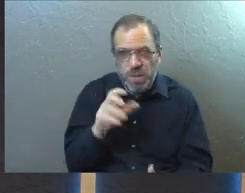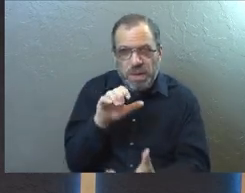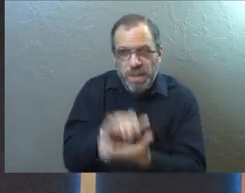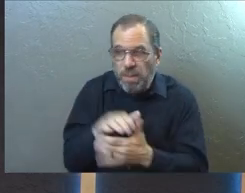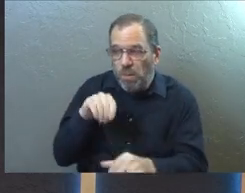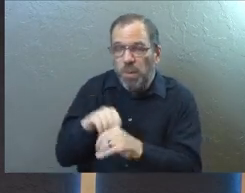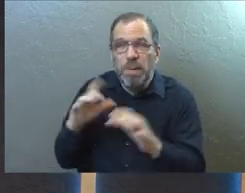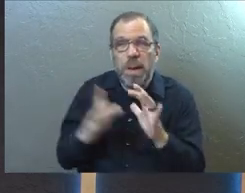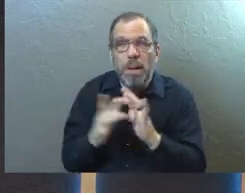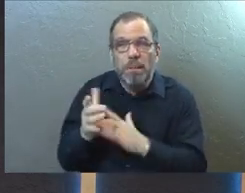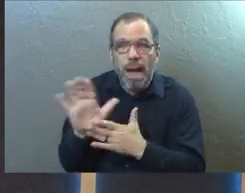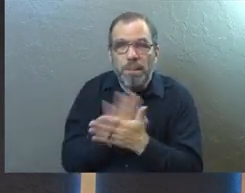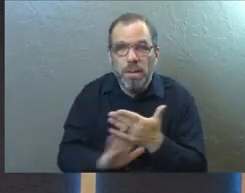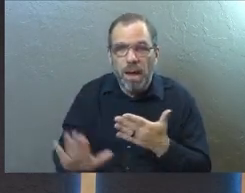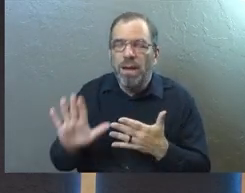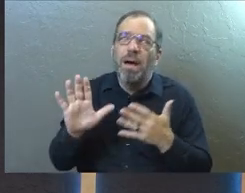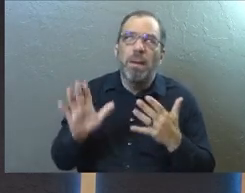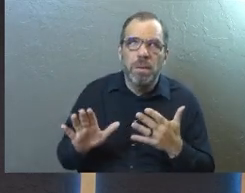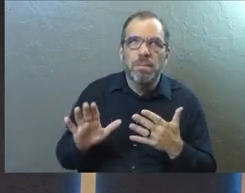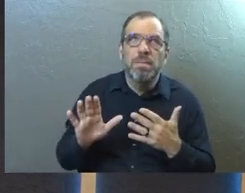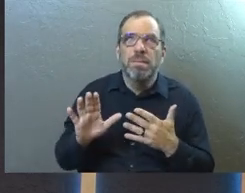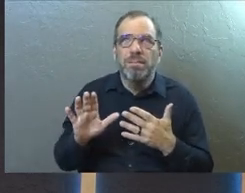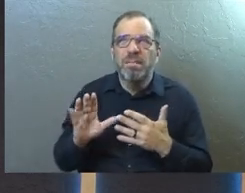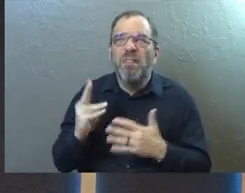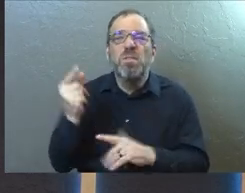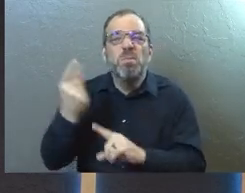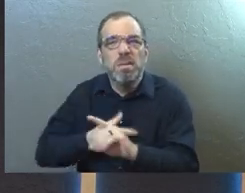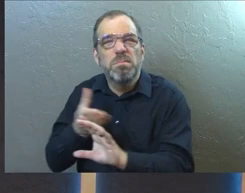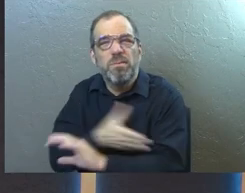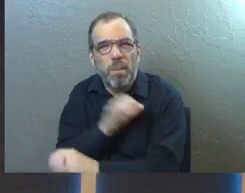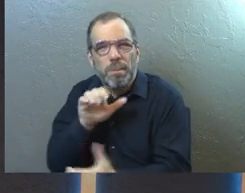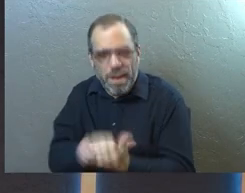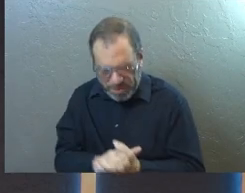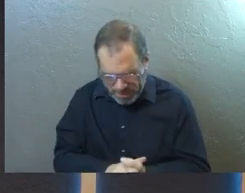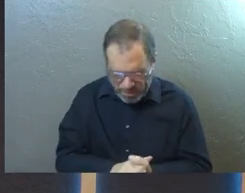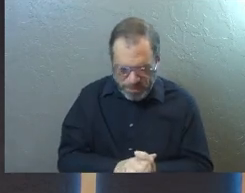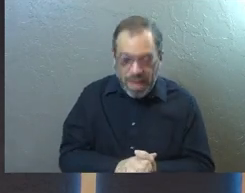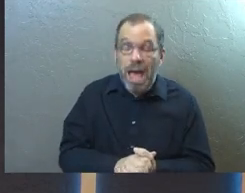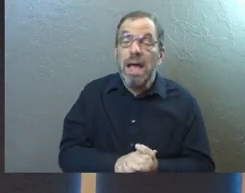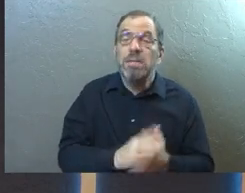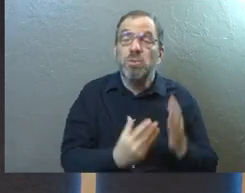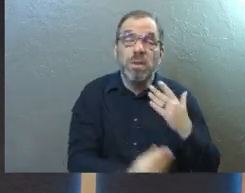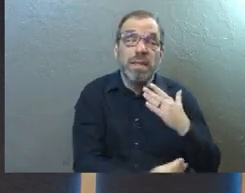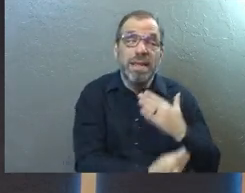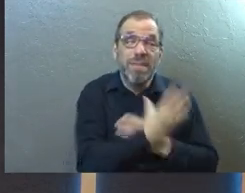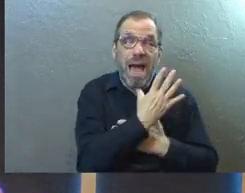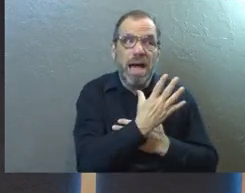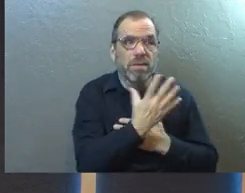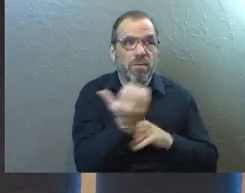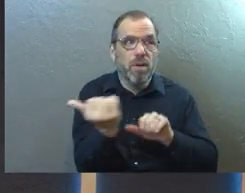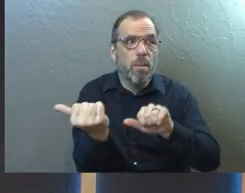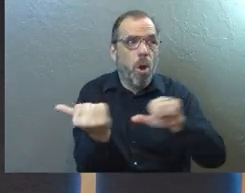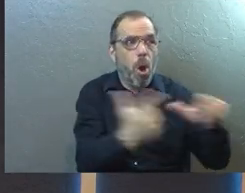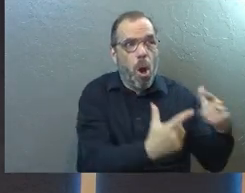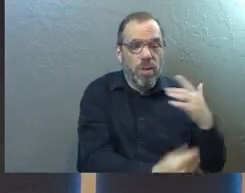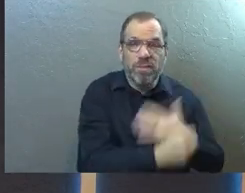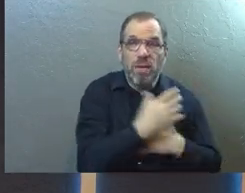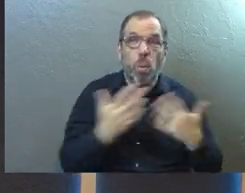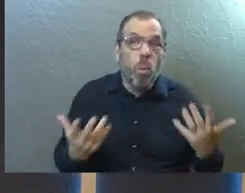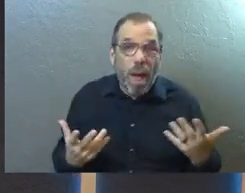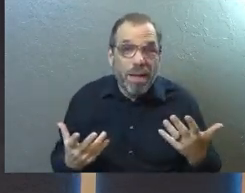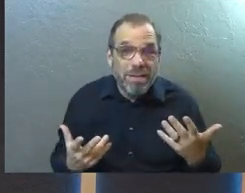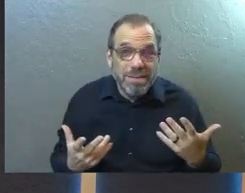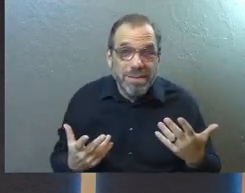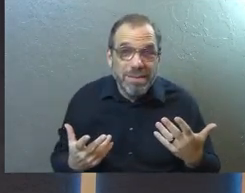were at Bible college, a few months away from getting married. And the advice that we got from everyone was